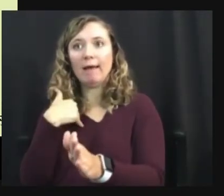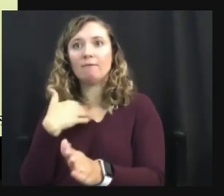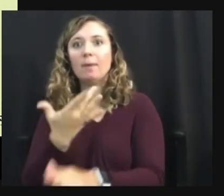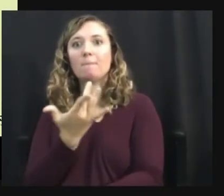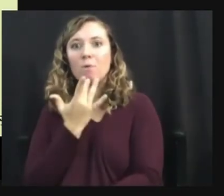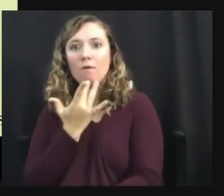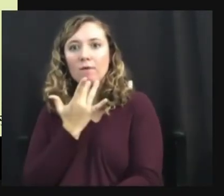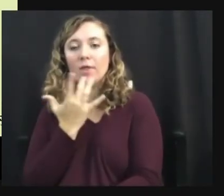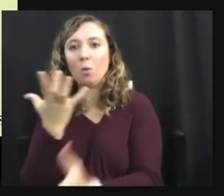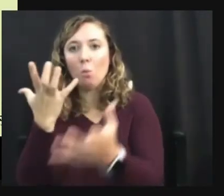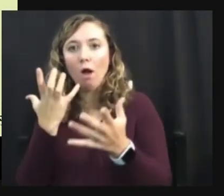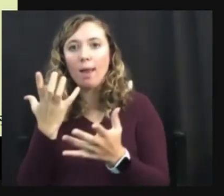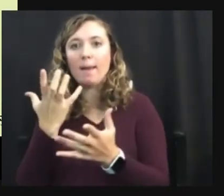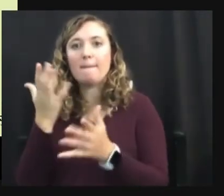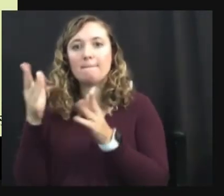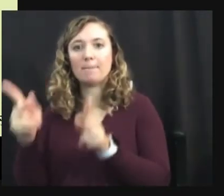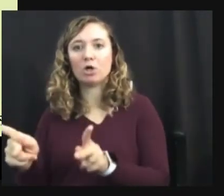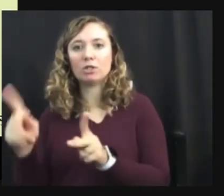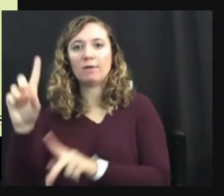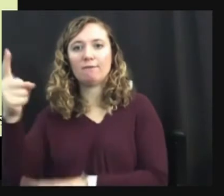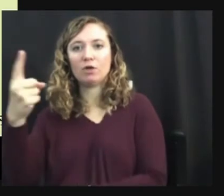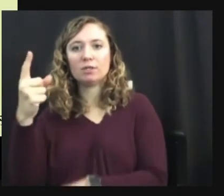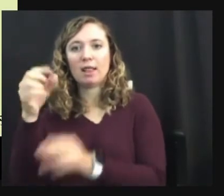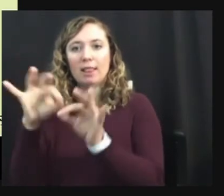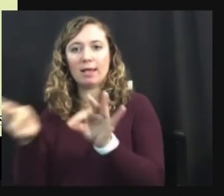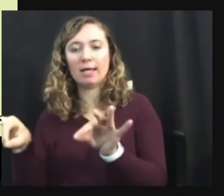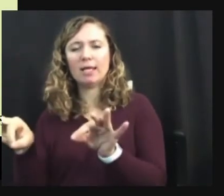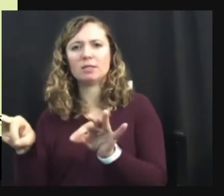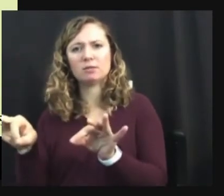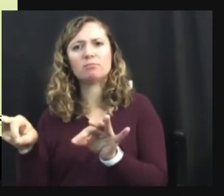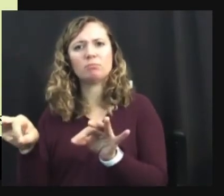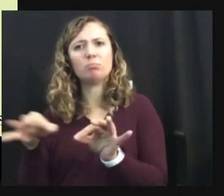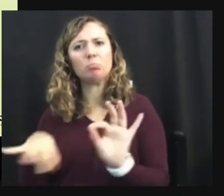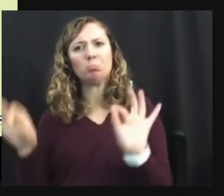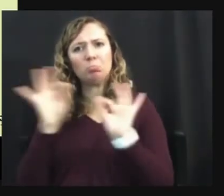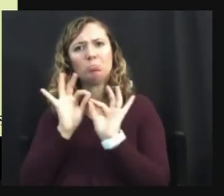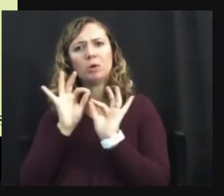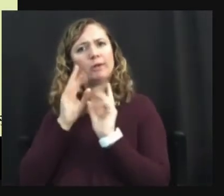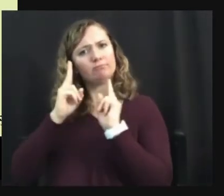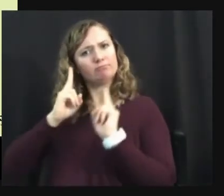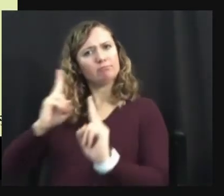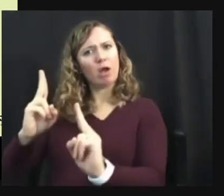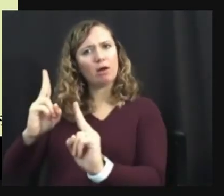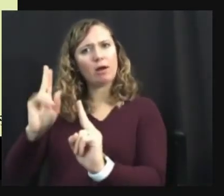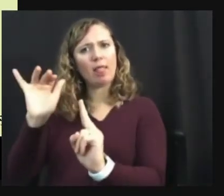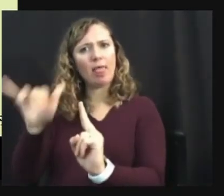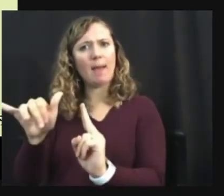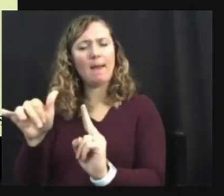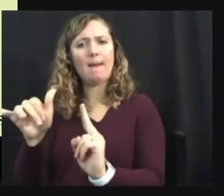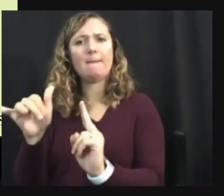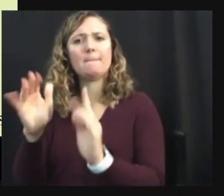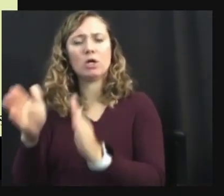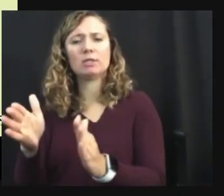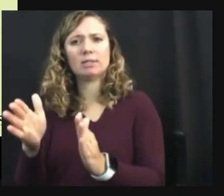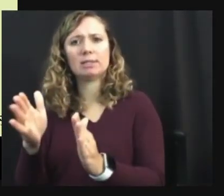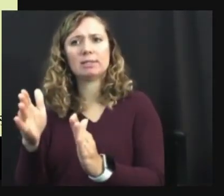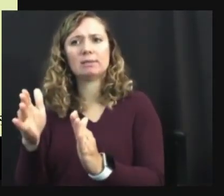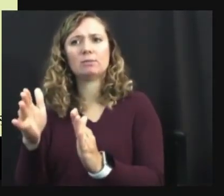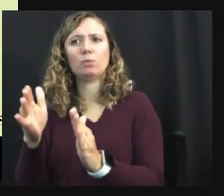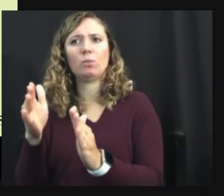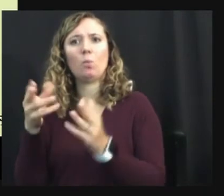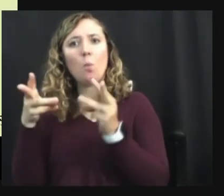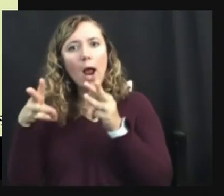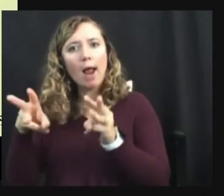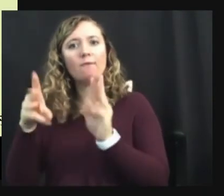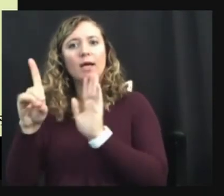person first language, then it's very important to honor how that person identifies. Okay. So you're absolutely